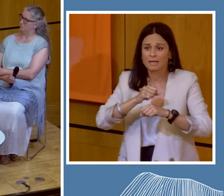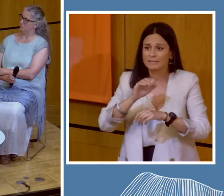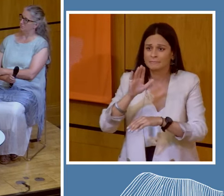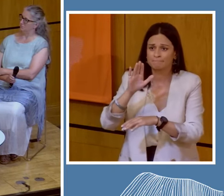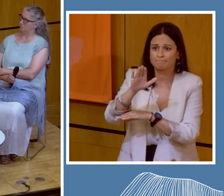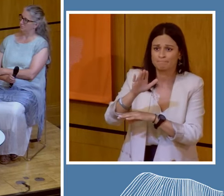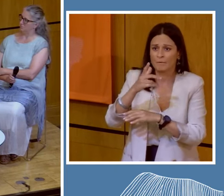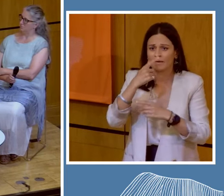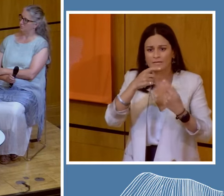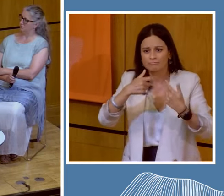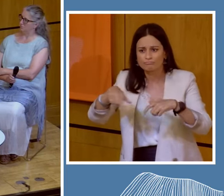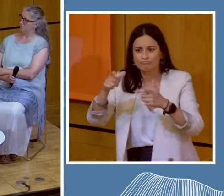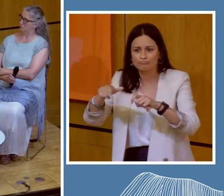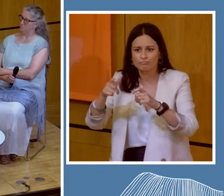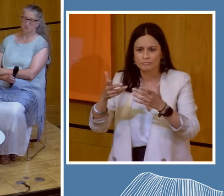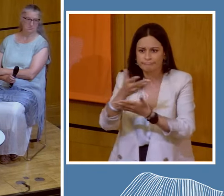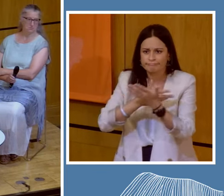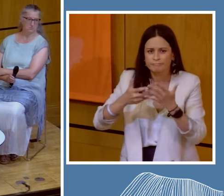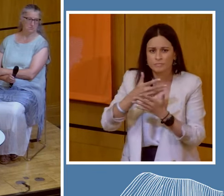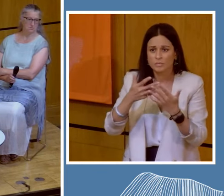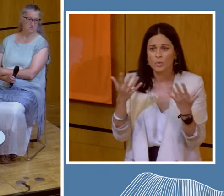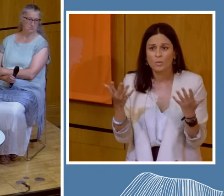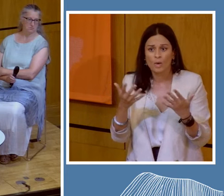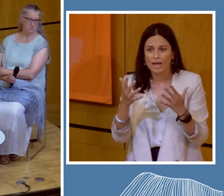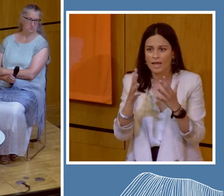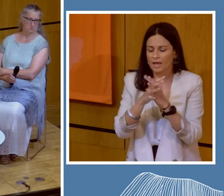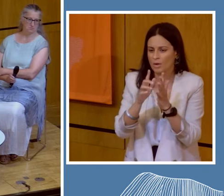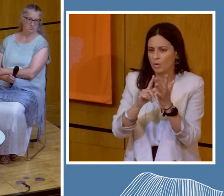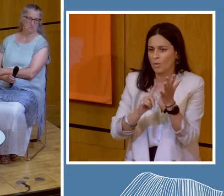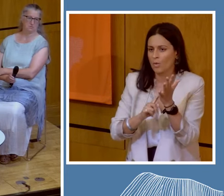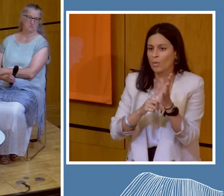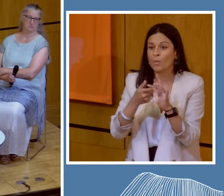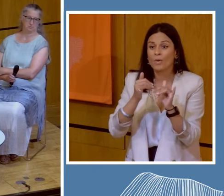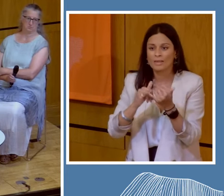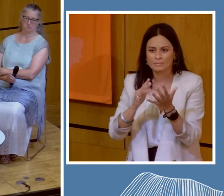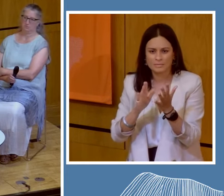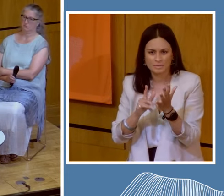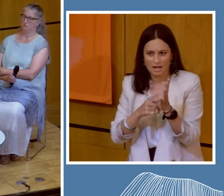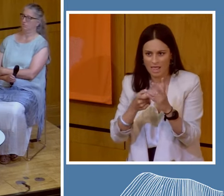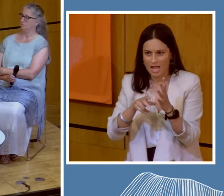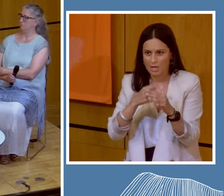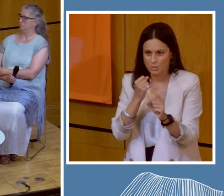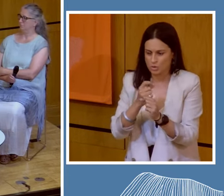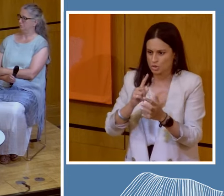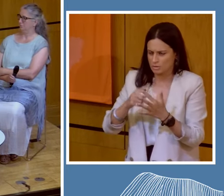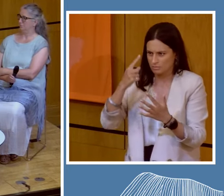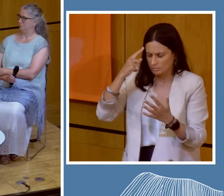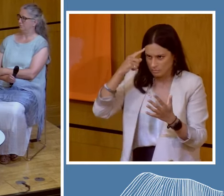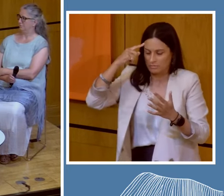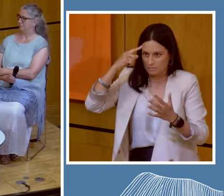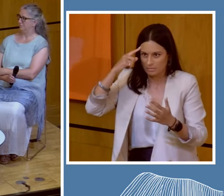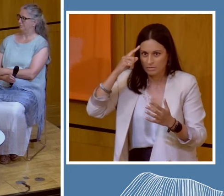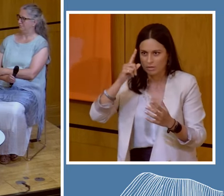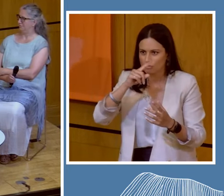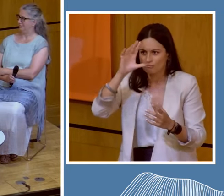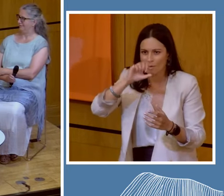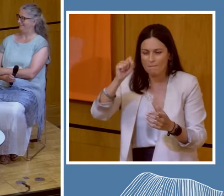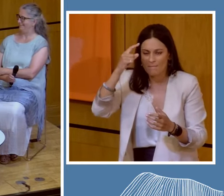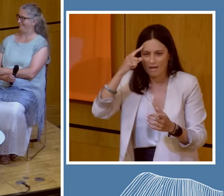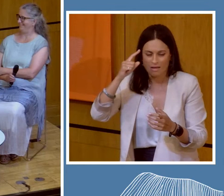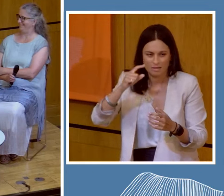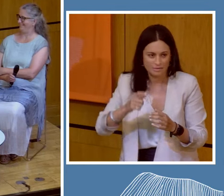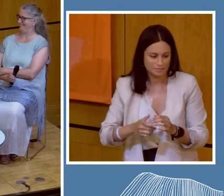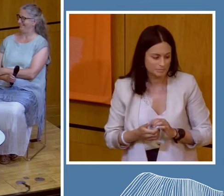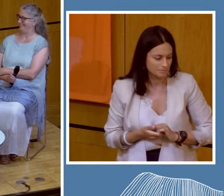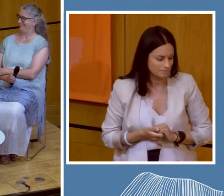can actually continue some of these discussions, which is the Williams Lounge. For some reason, I've not been able to actually remember that.